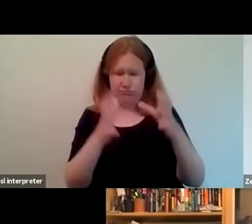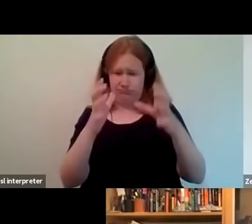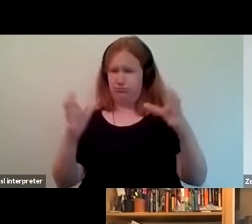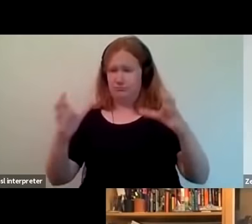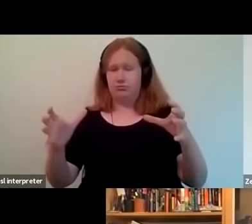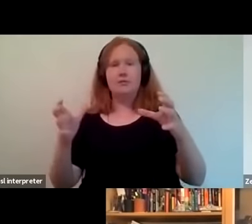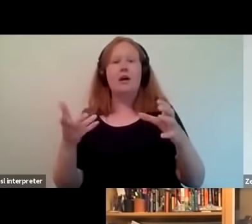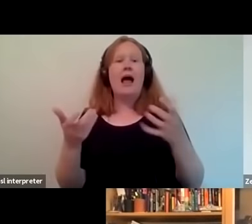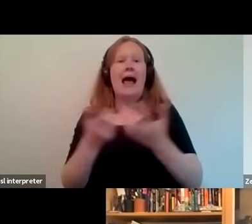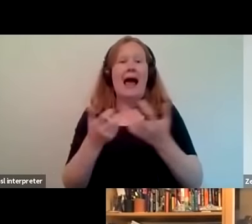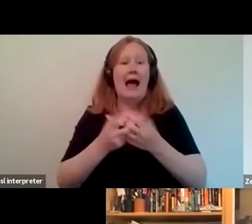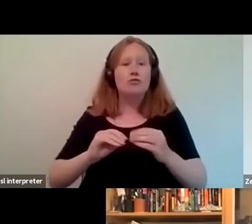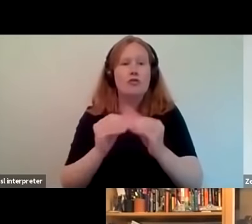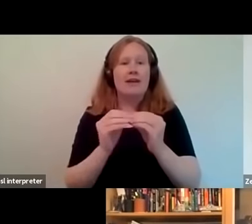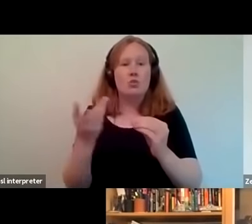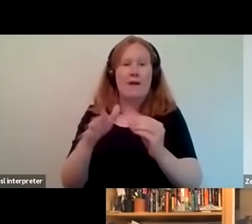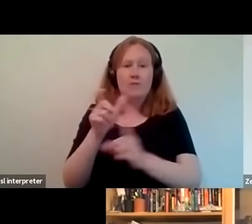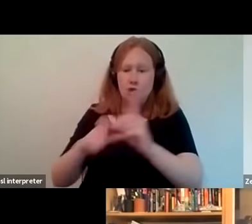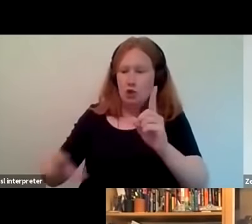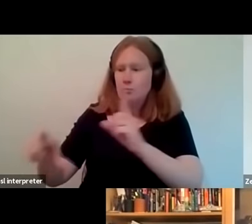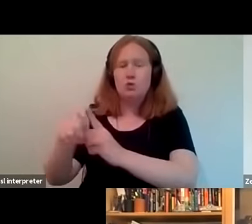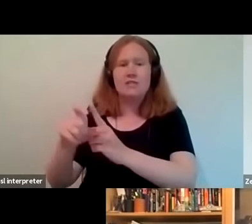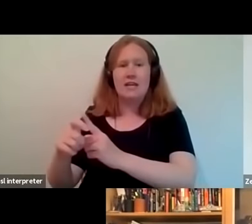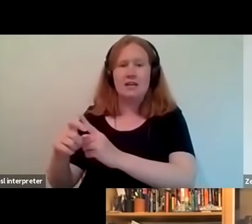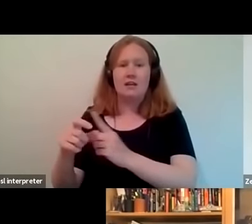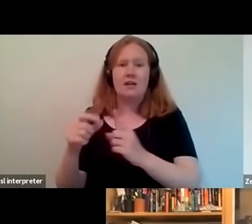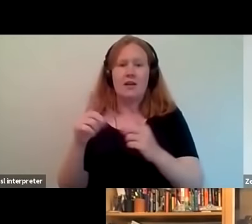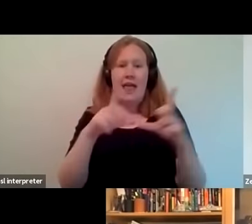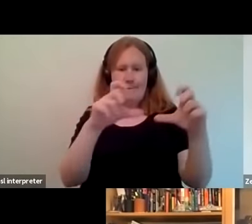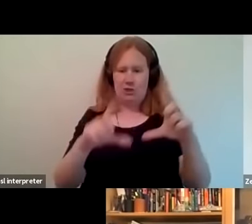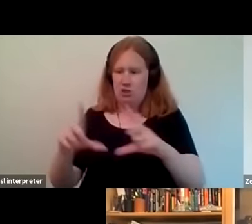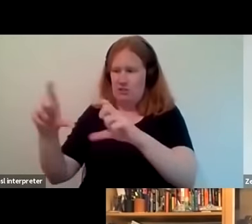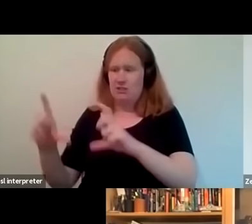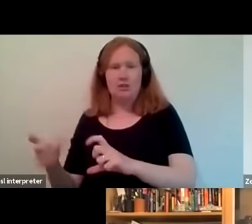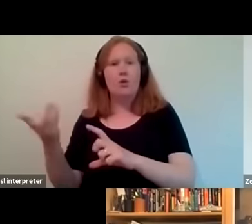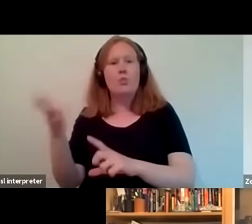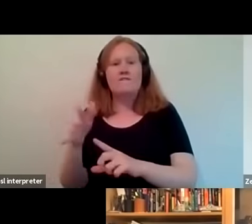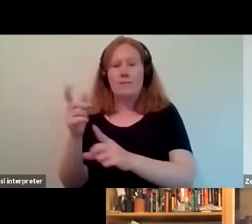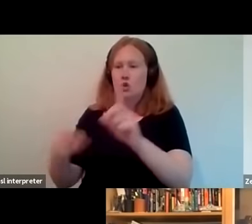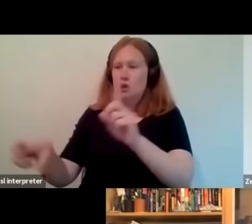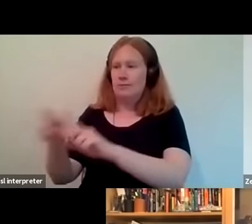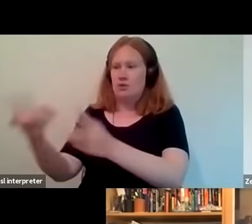community and many of the images that you'll see on that map were images that were given to me by the community